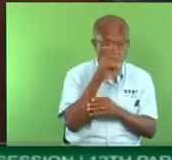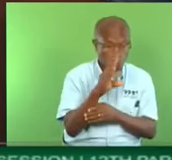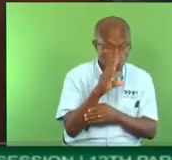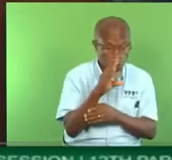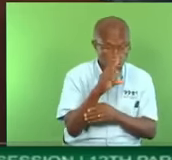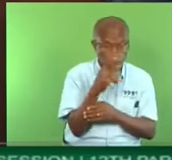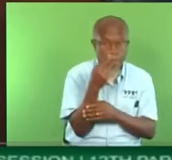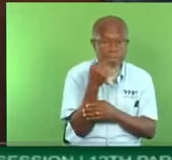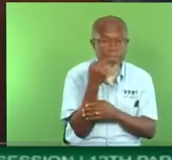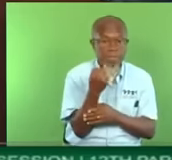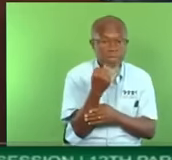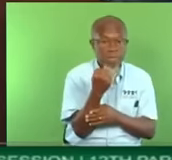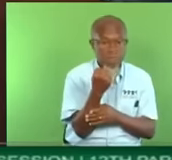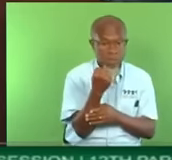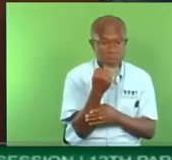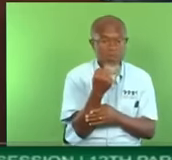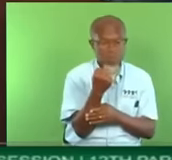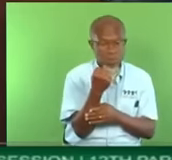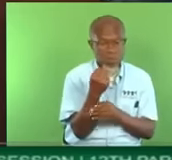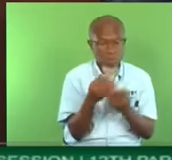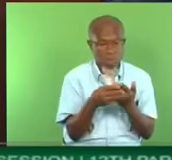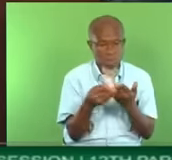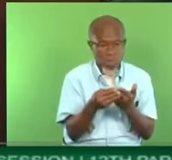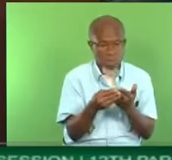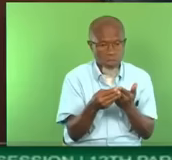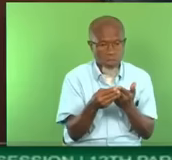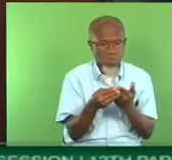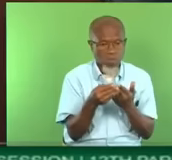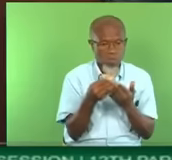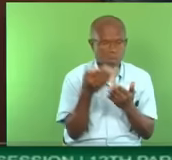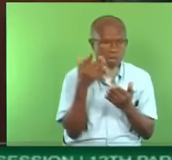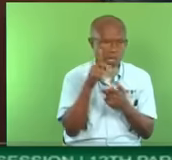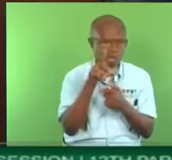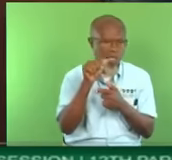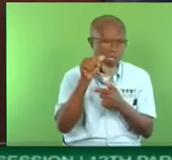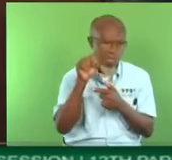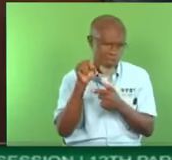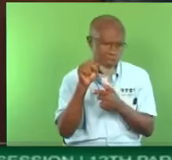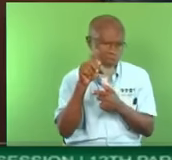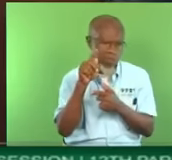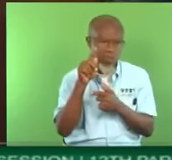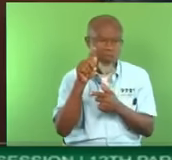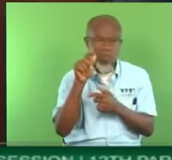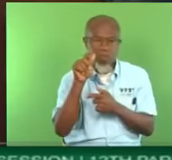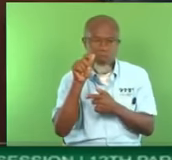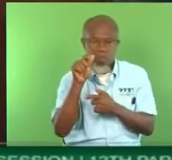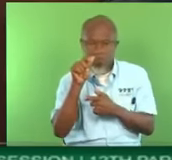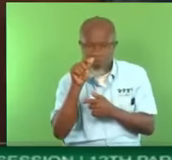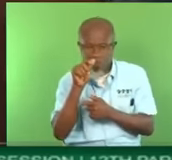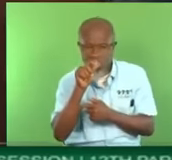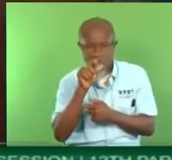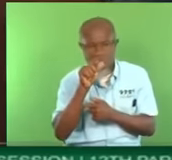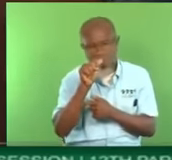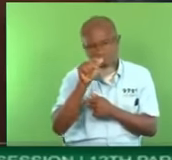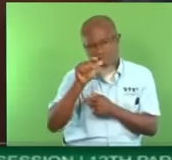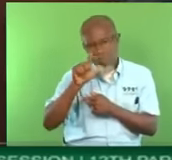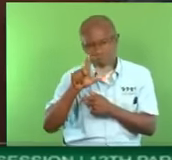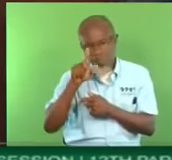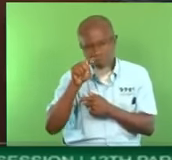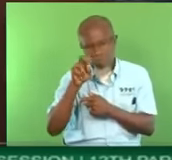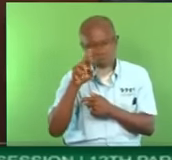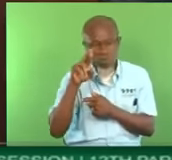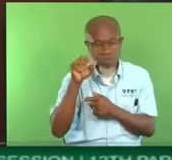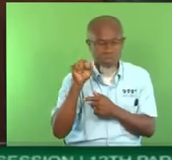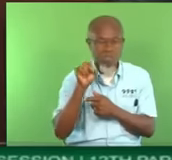was about seventeen million dollars. The mosquito crack will cost us about sixty-four million